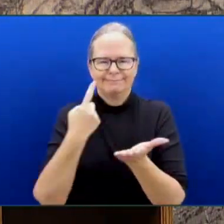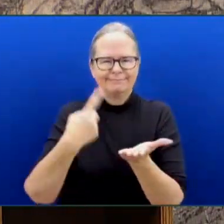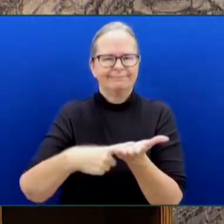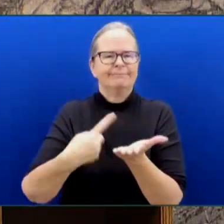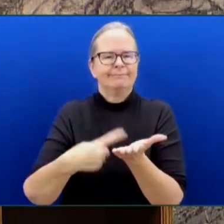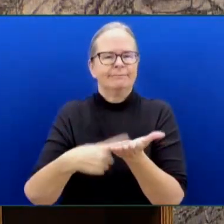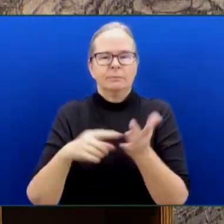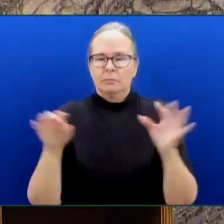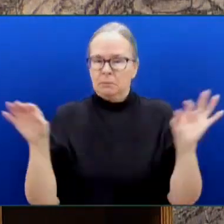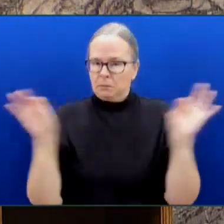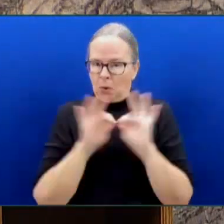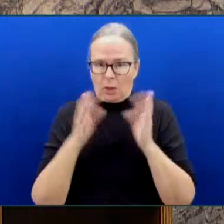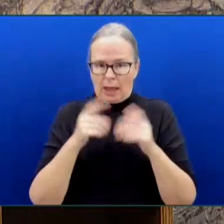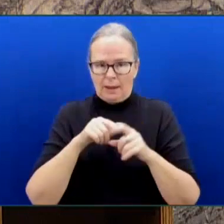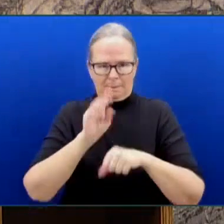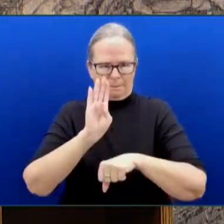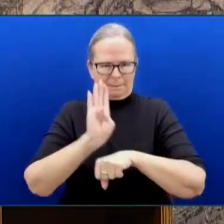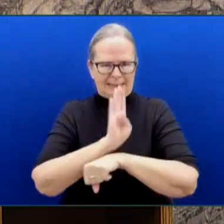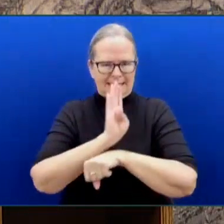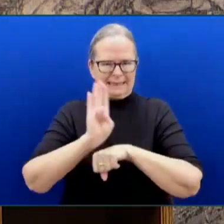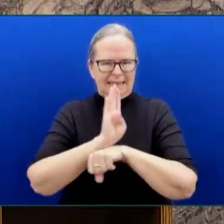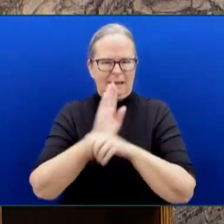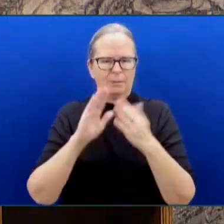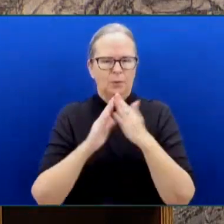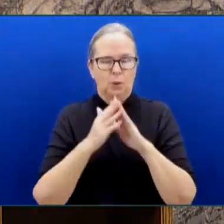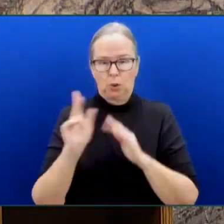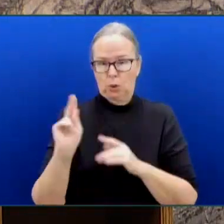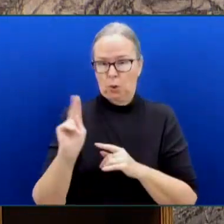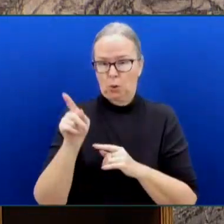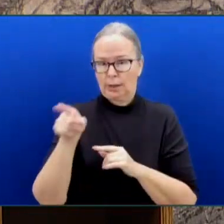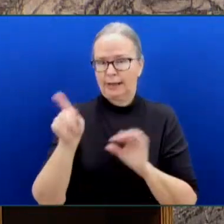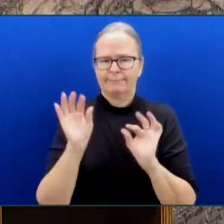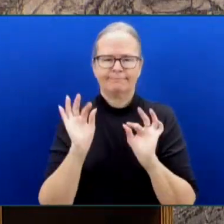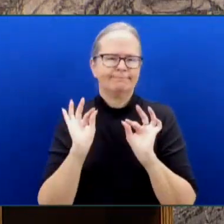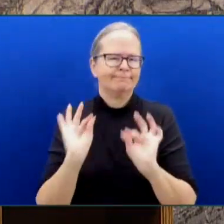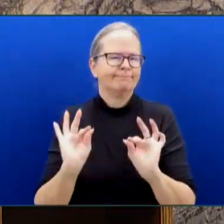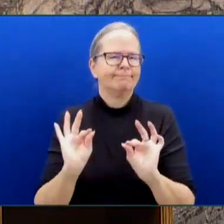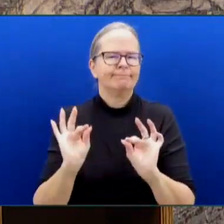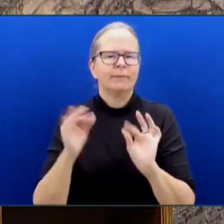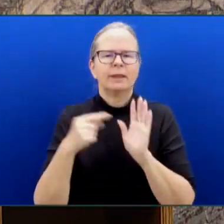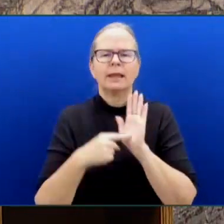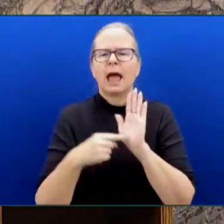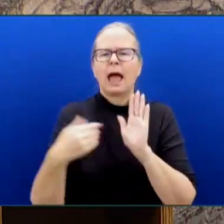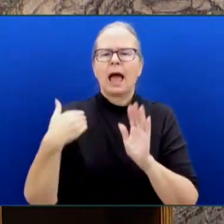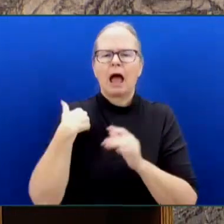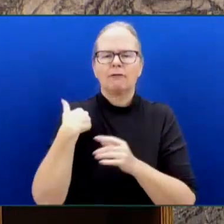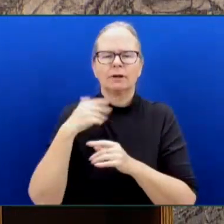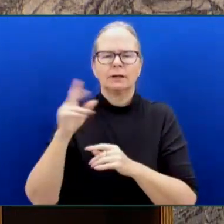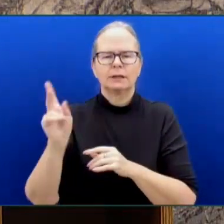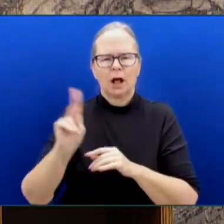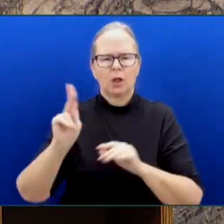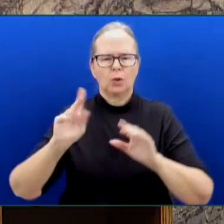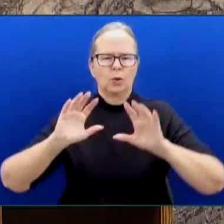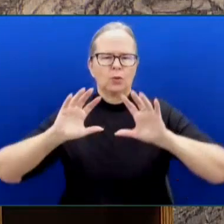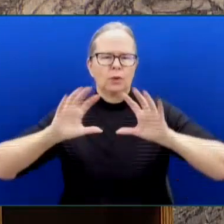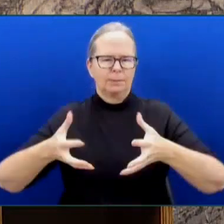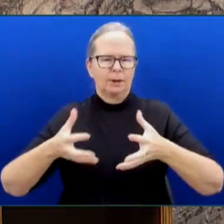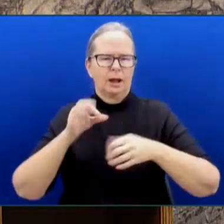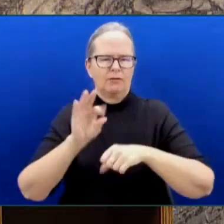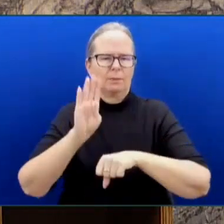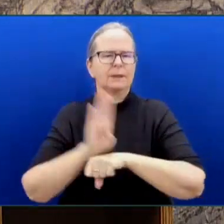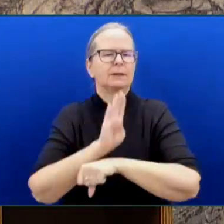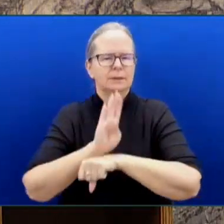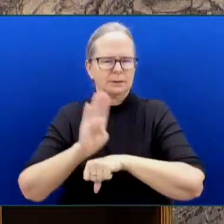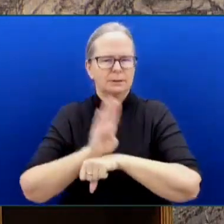Kelowna that were showcased brilliantly in the Kelowna Chamber of Commerce's 2023 Business Excellence Awards this past week. First